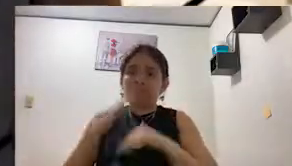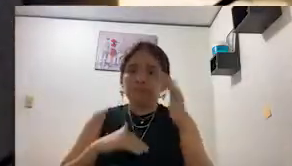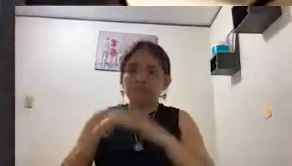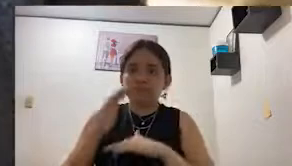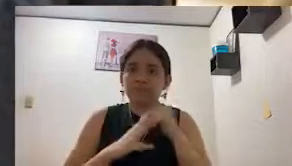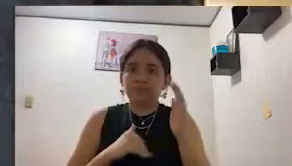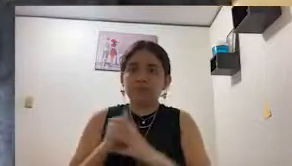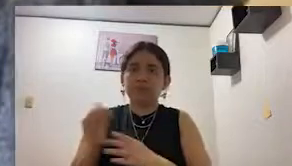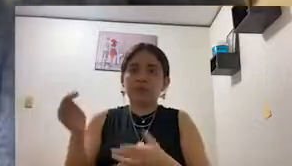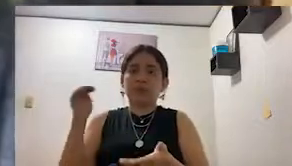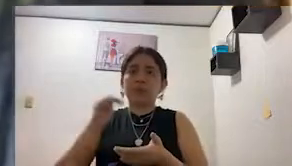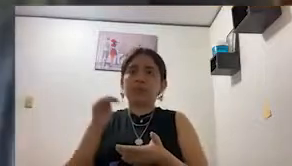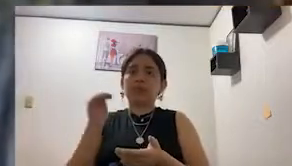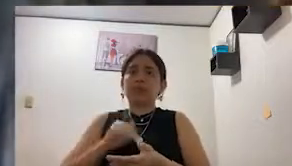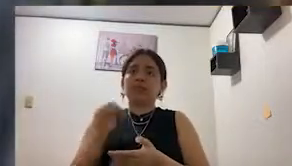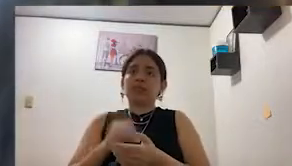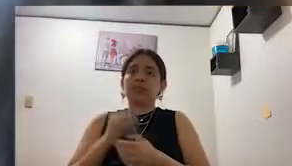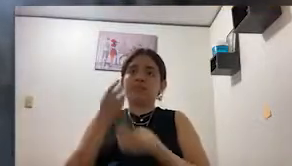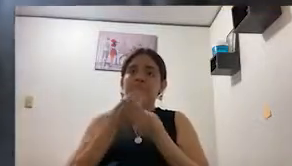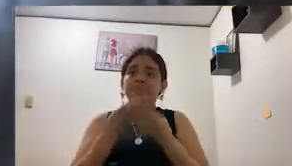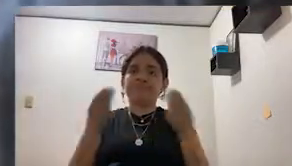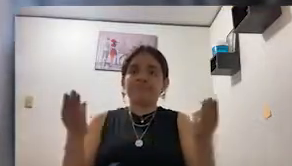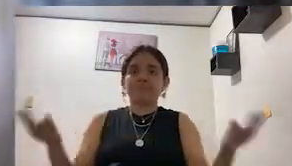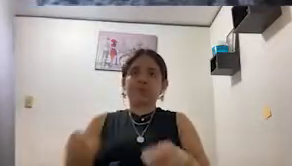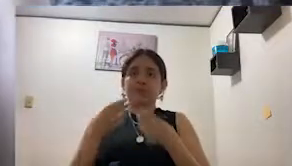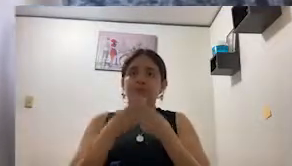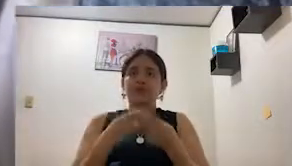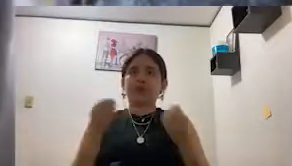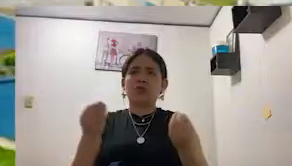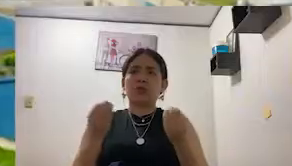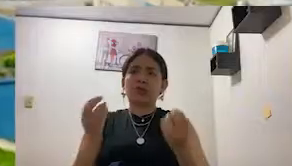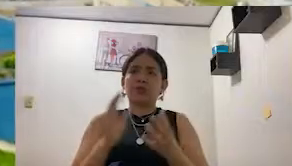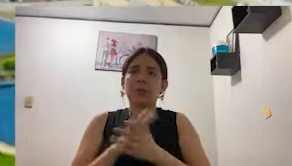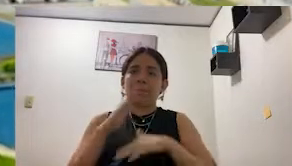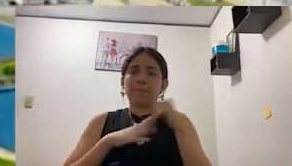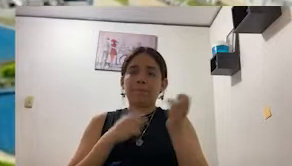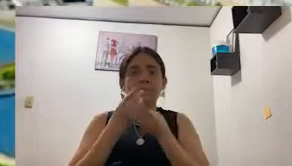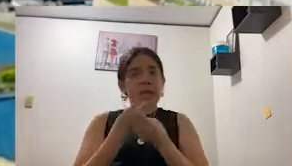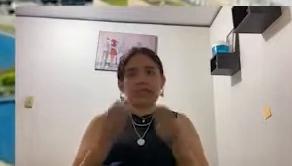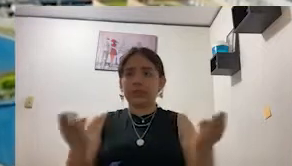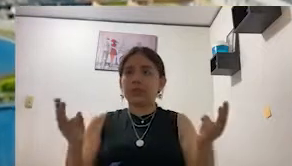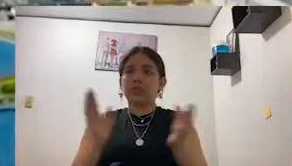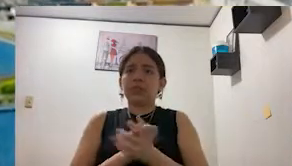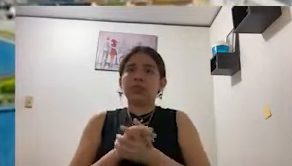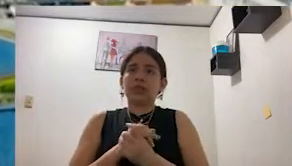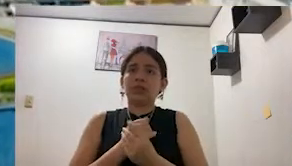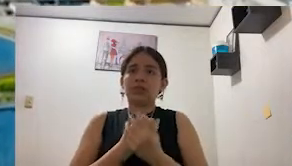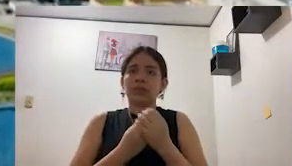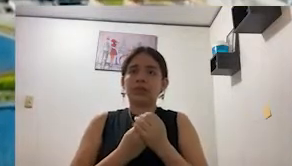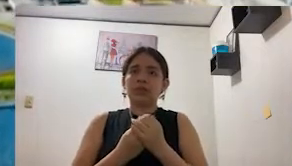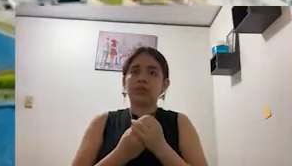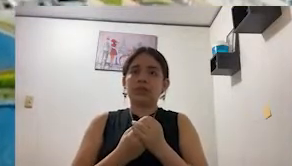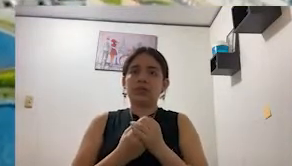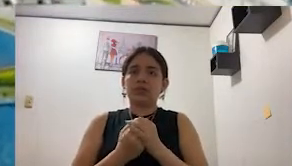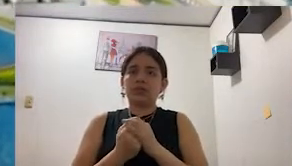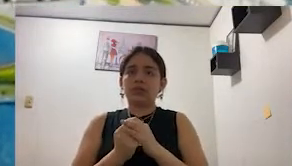research with new methodologies to provide a better use of recycled aggregate. In Peru, the main company in